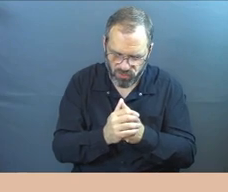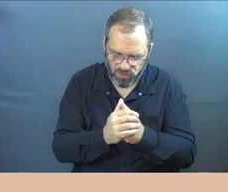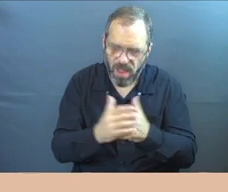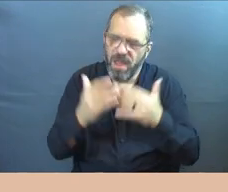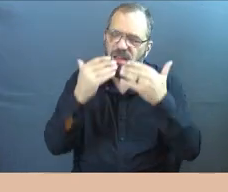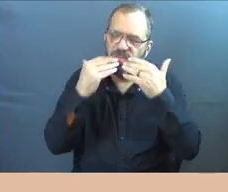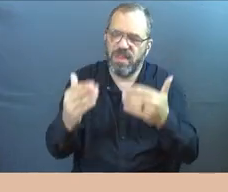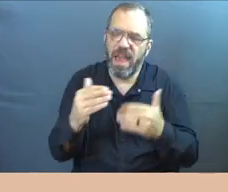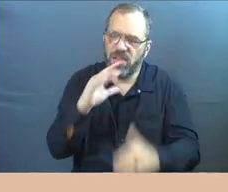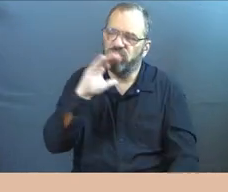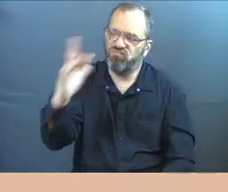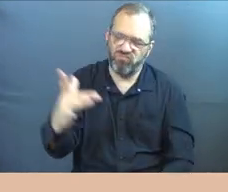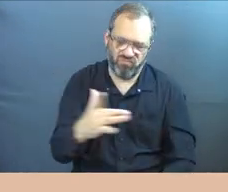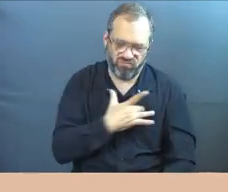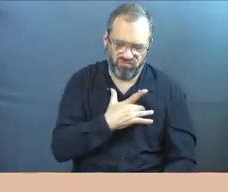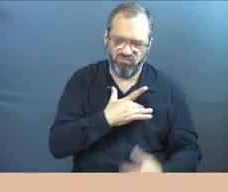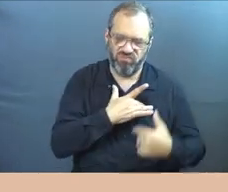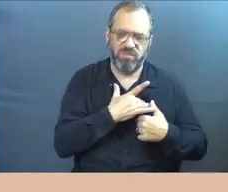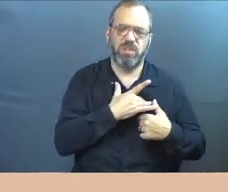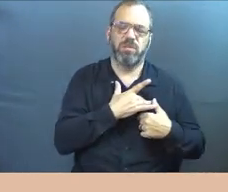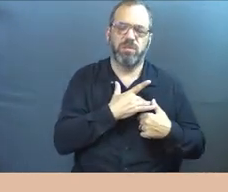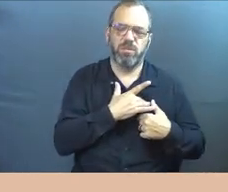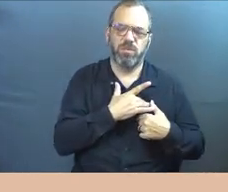Thank you for speaking to me today. today.